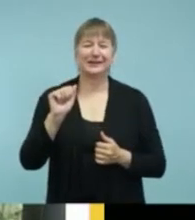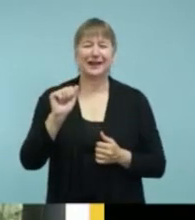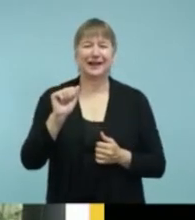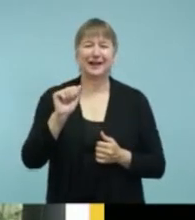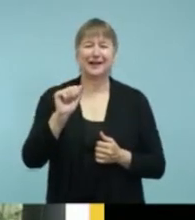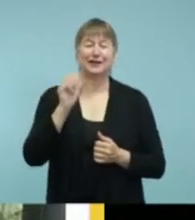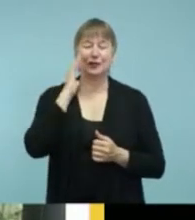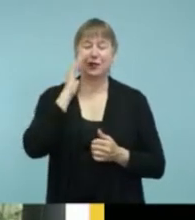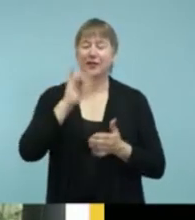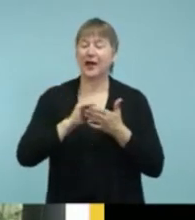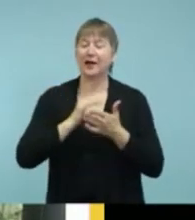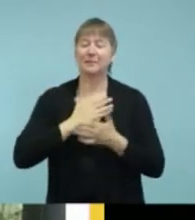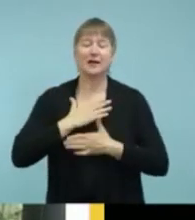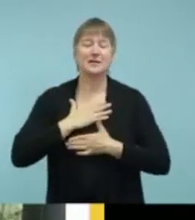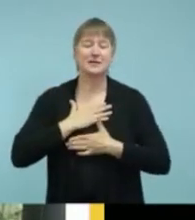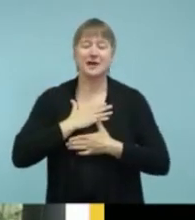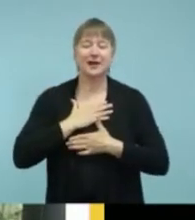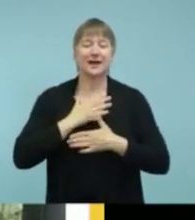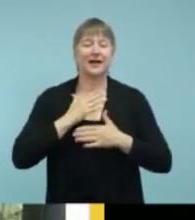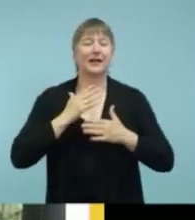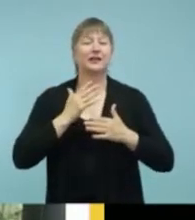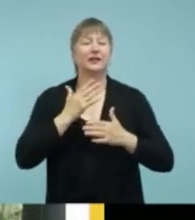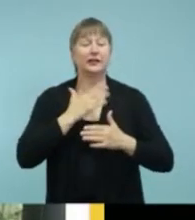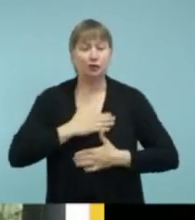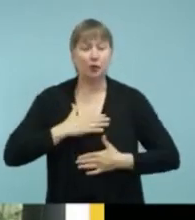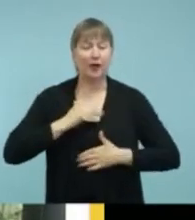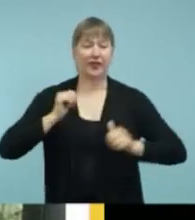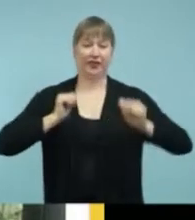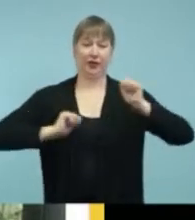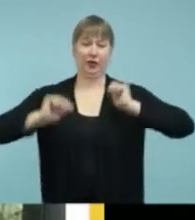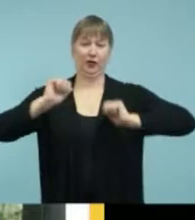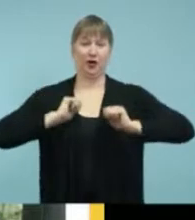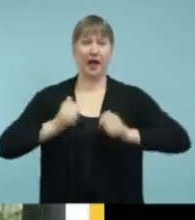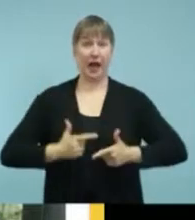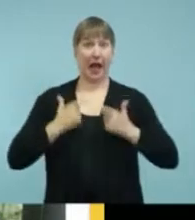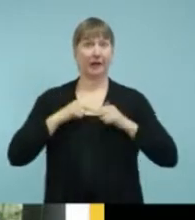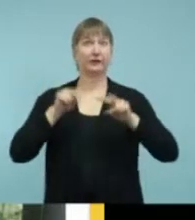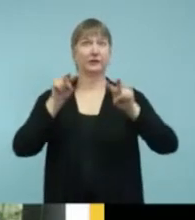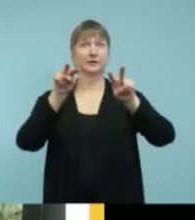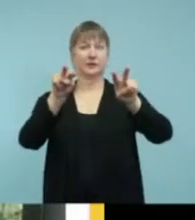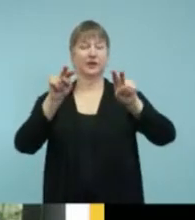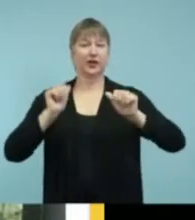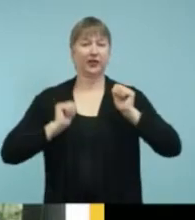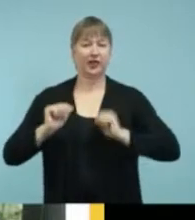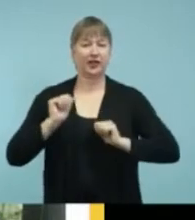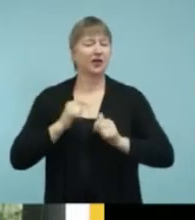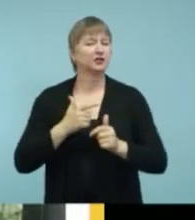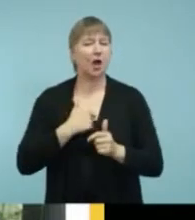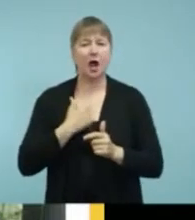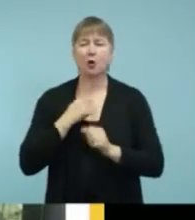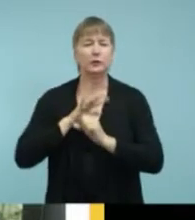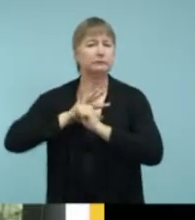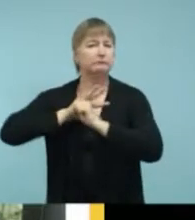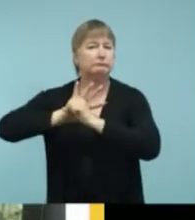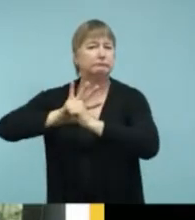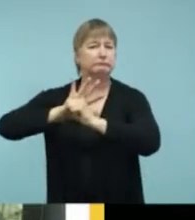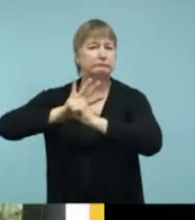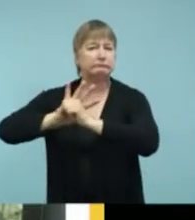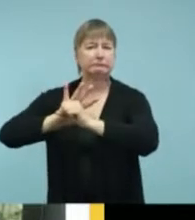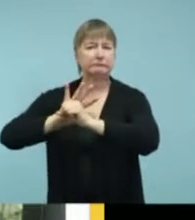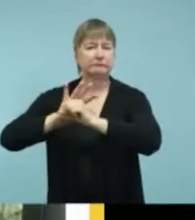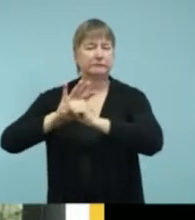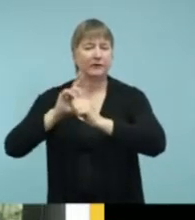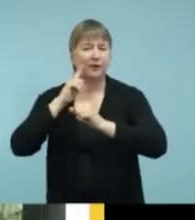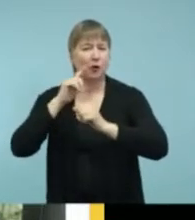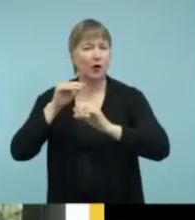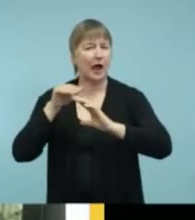have a passion for live theater. So, anytime I can advocate for access, I will do that. And